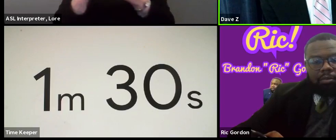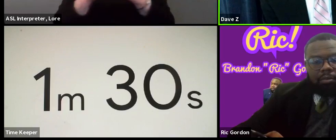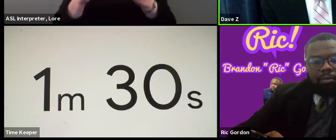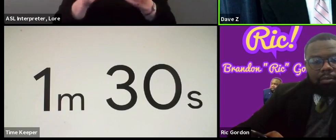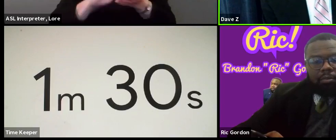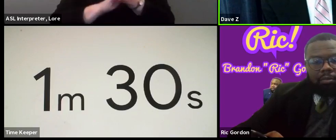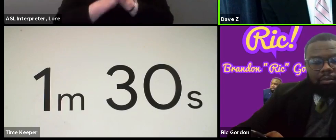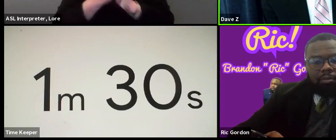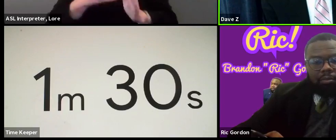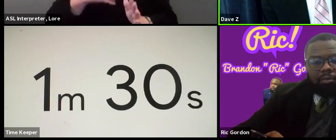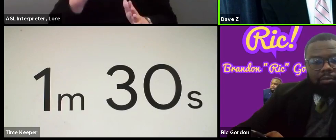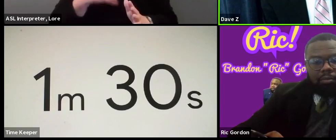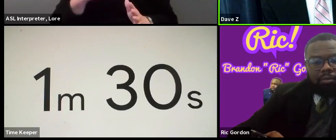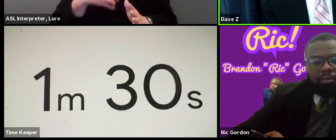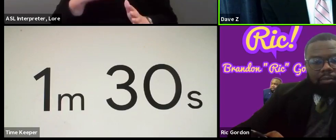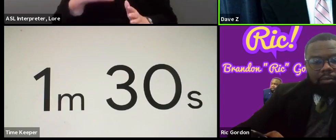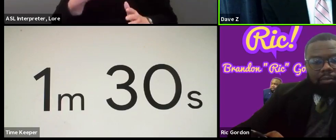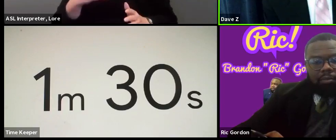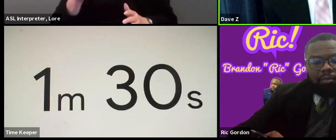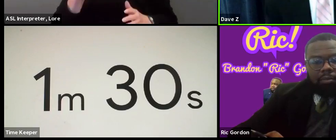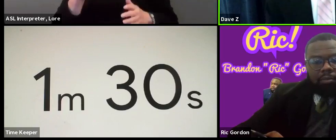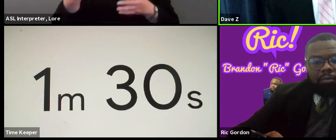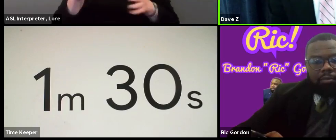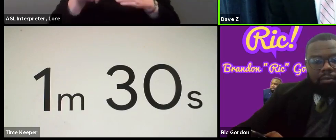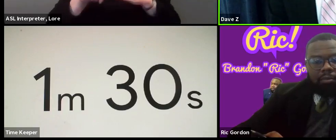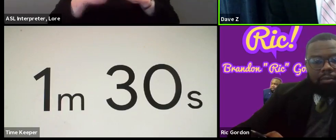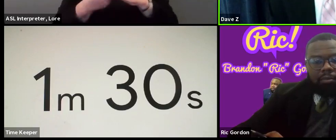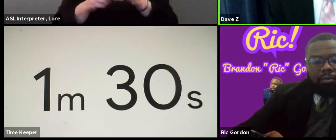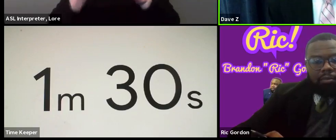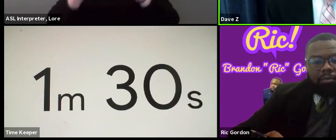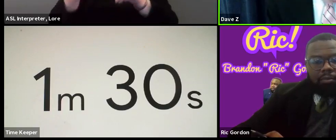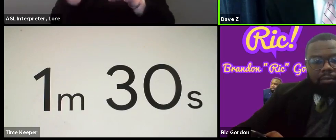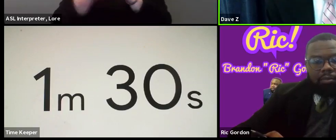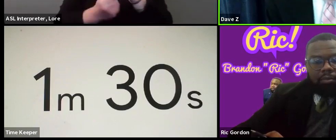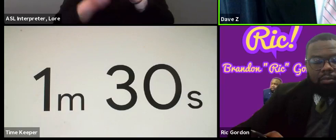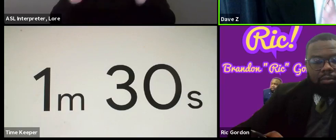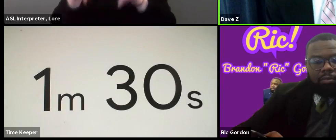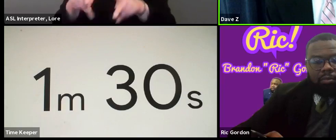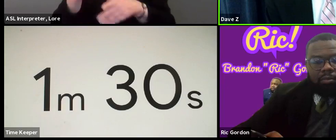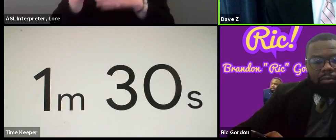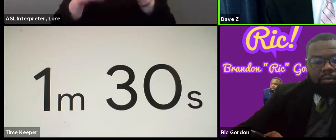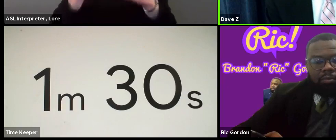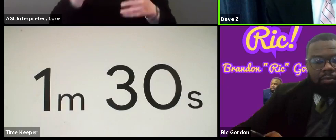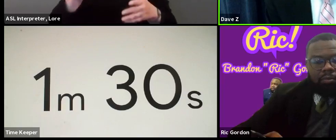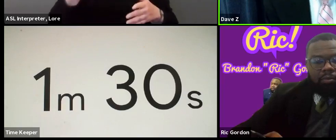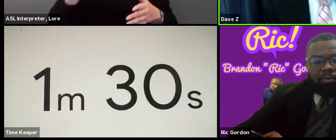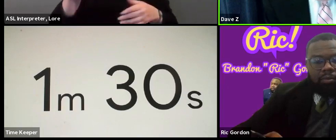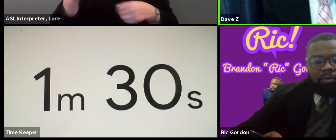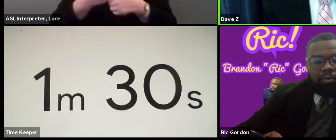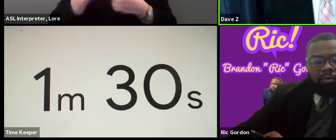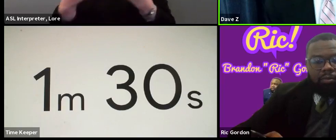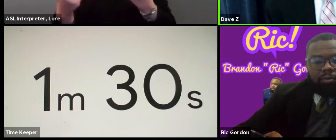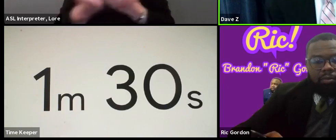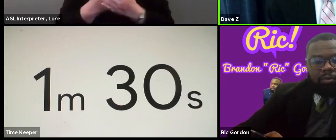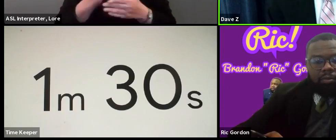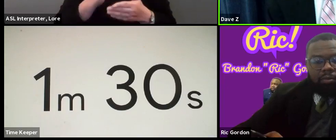disagreeable. So let's start by asking each of you what you'll do to make the next council a cohesive,